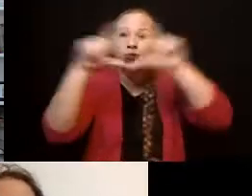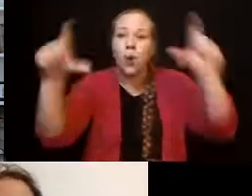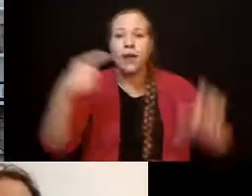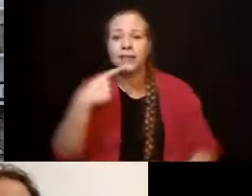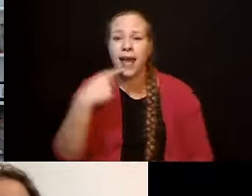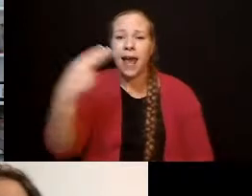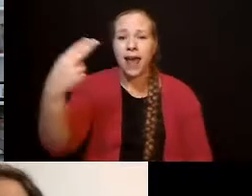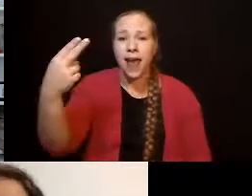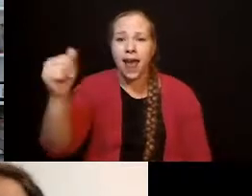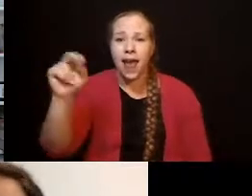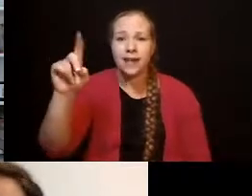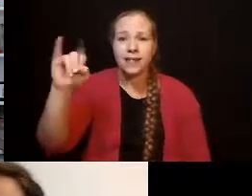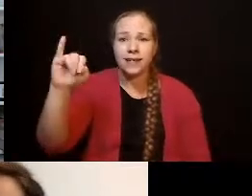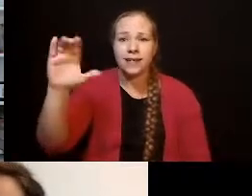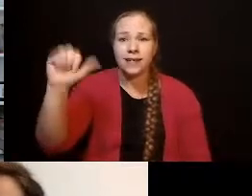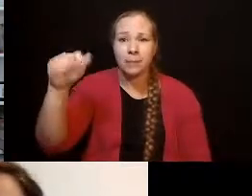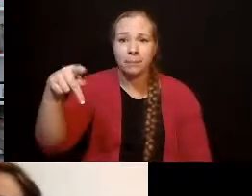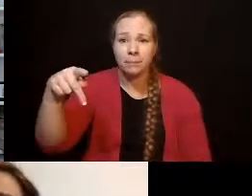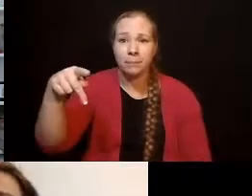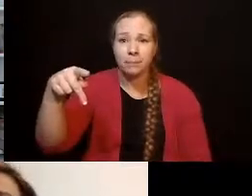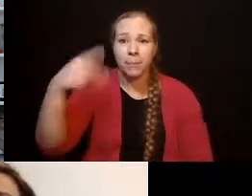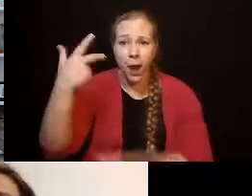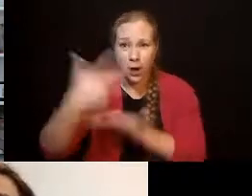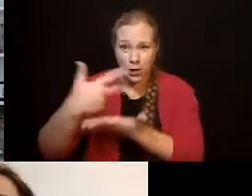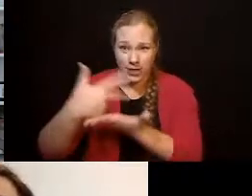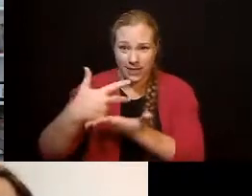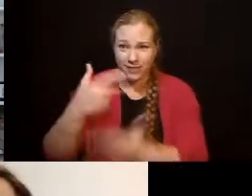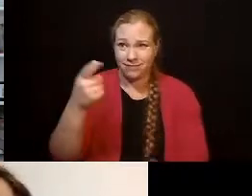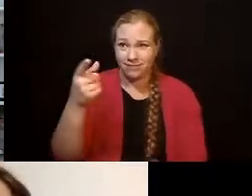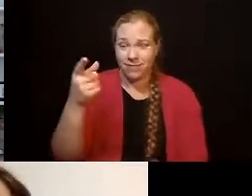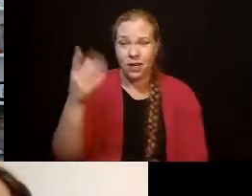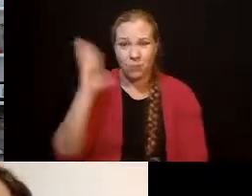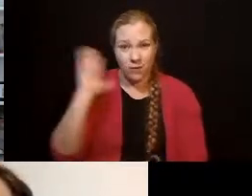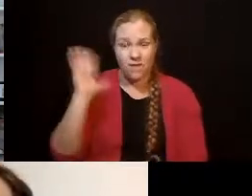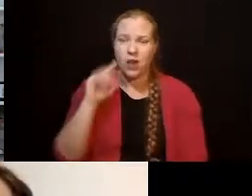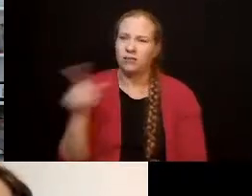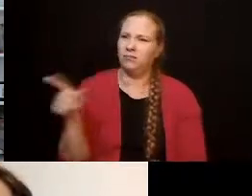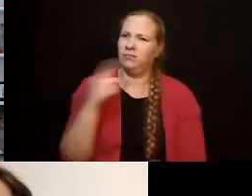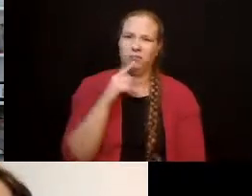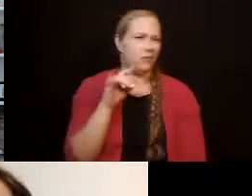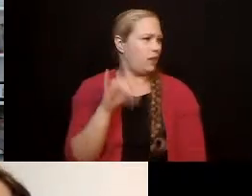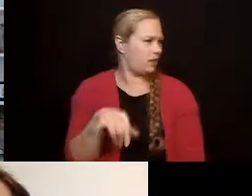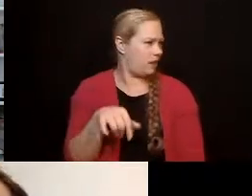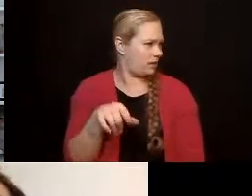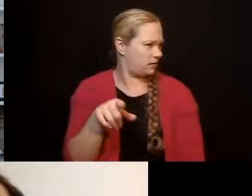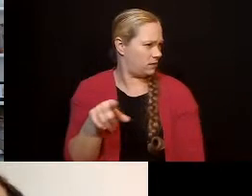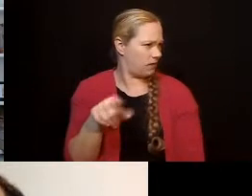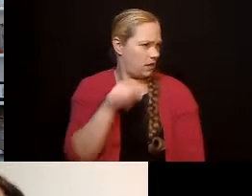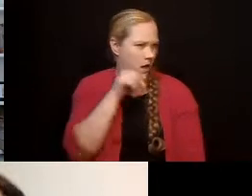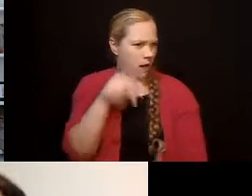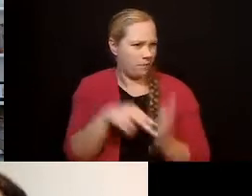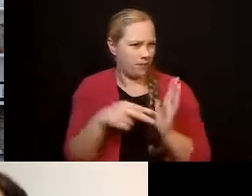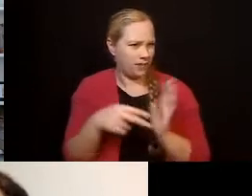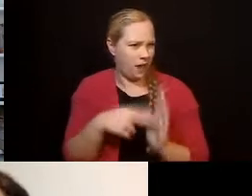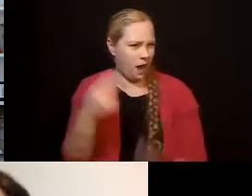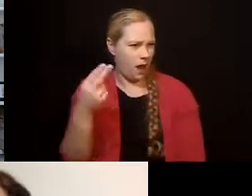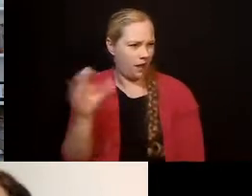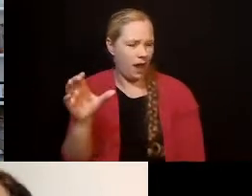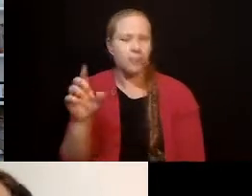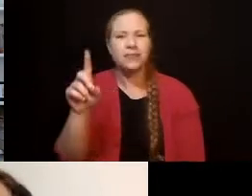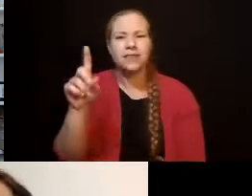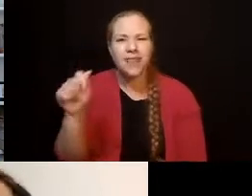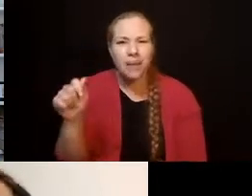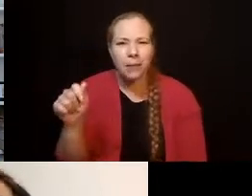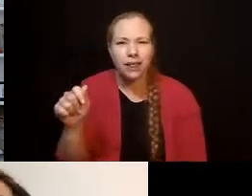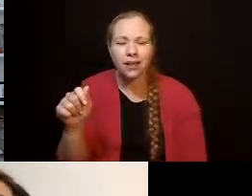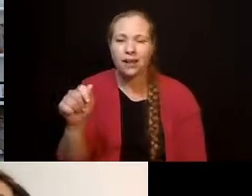a group of our self-advocates said, that parking spot is not disabled. That parking spot is not handicapped. That